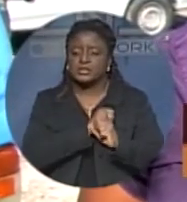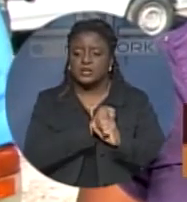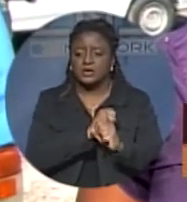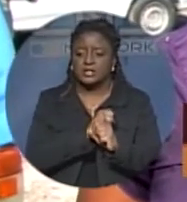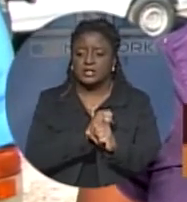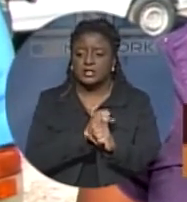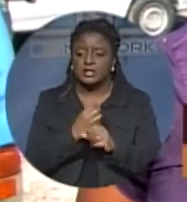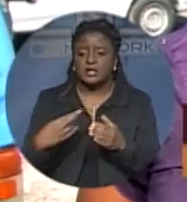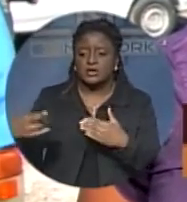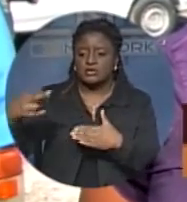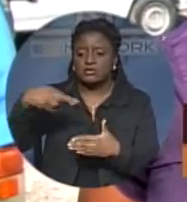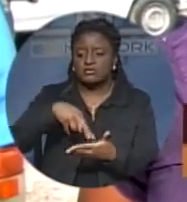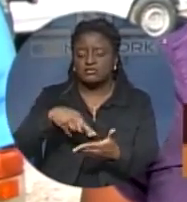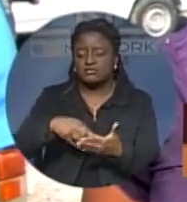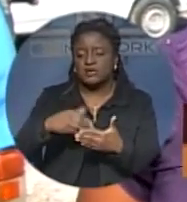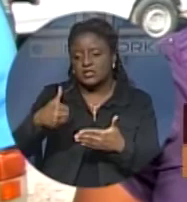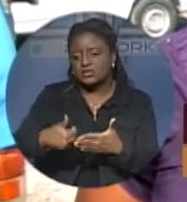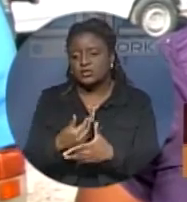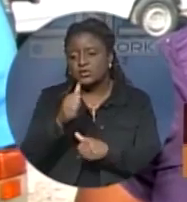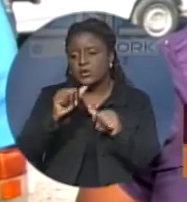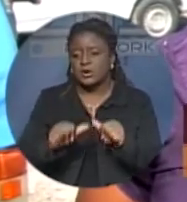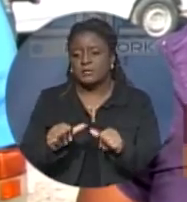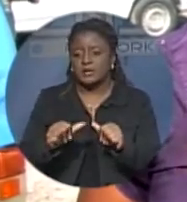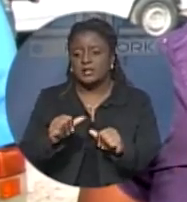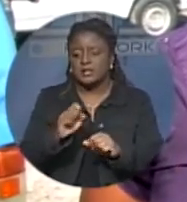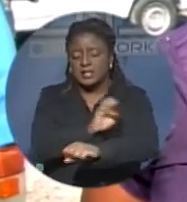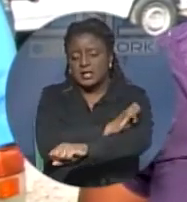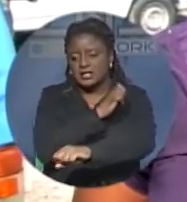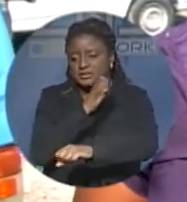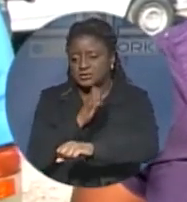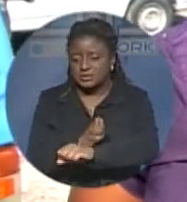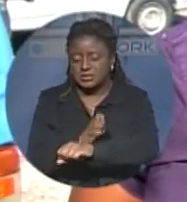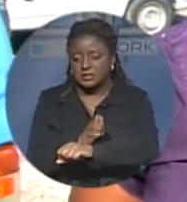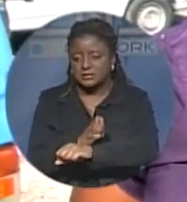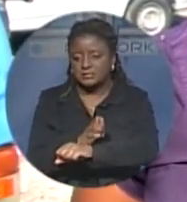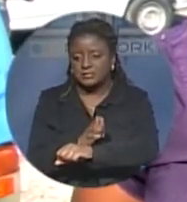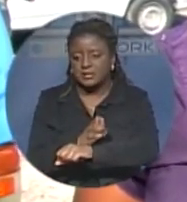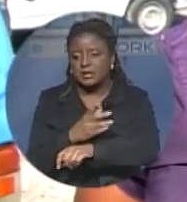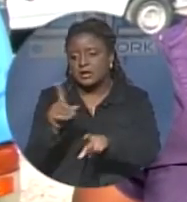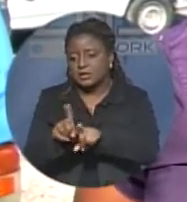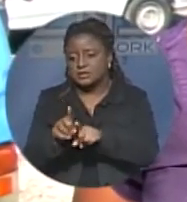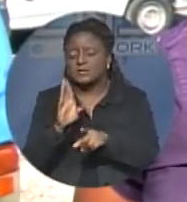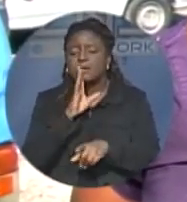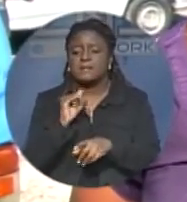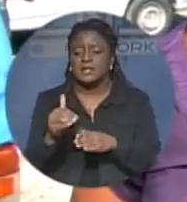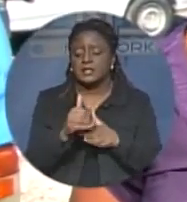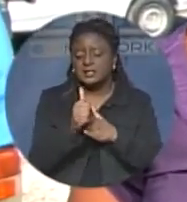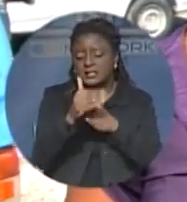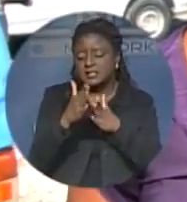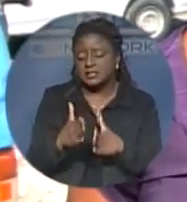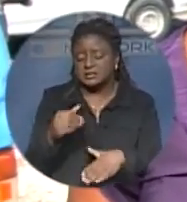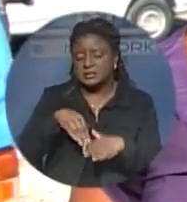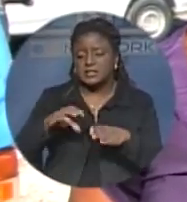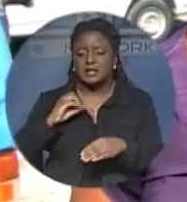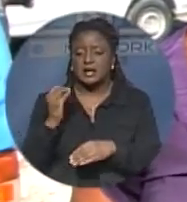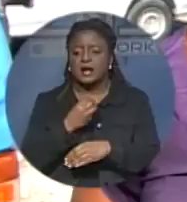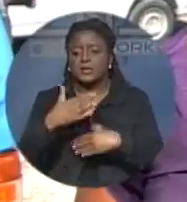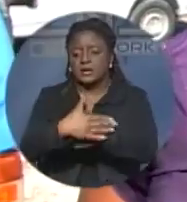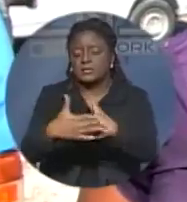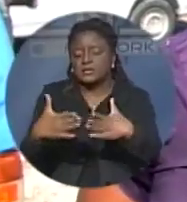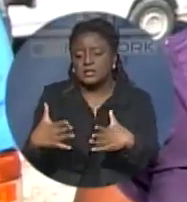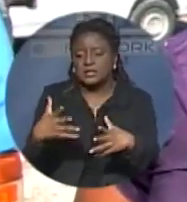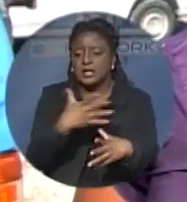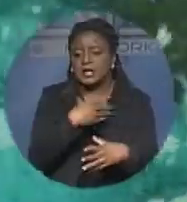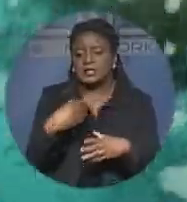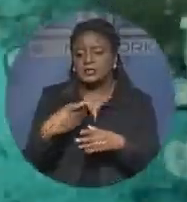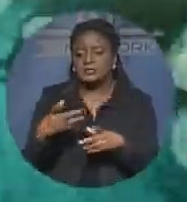energy and energy security, and also in terms of just being leaders in our community and taking control of how we